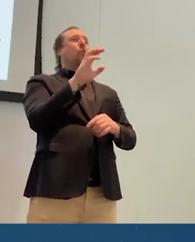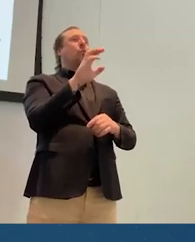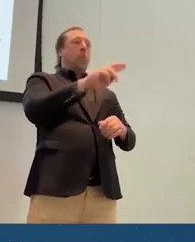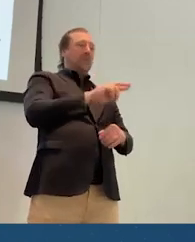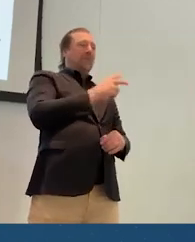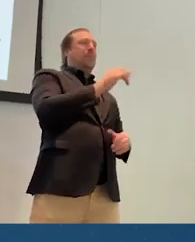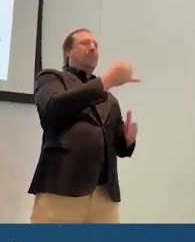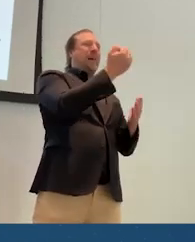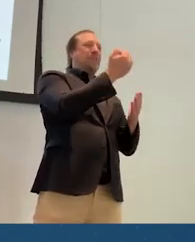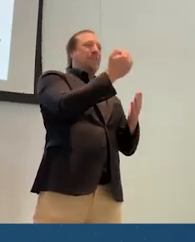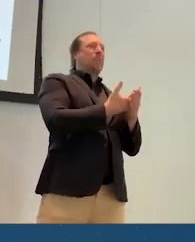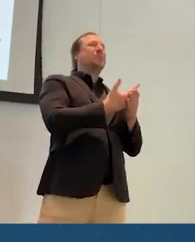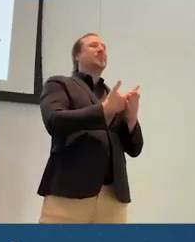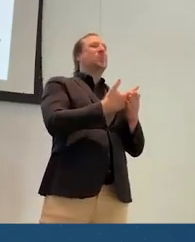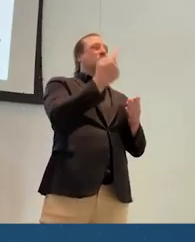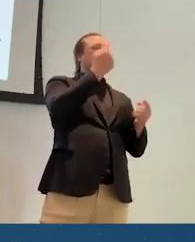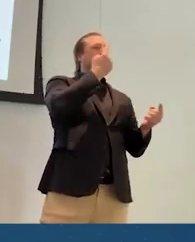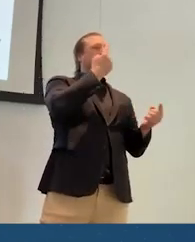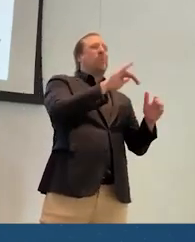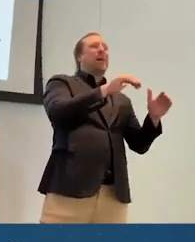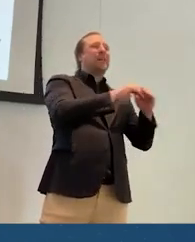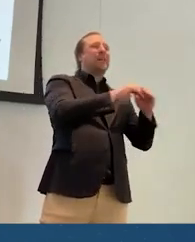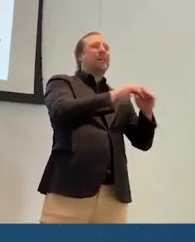We want to think about accessibility now.